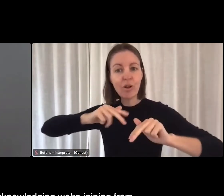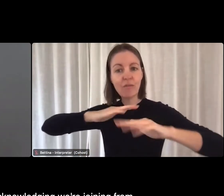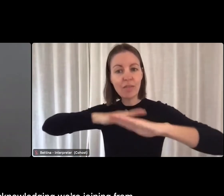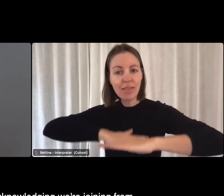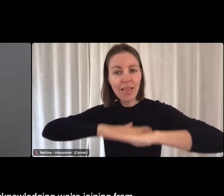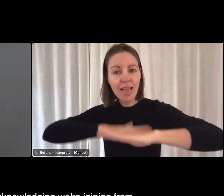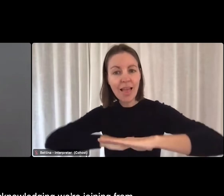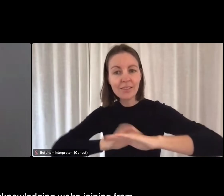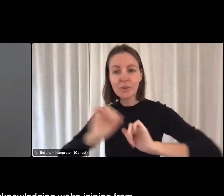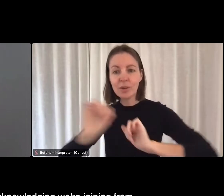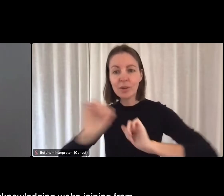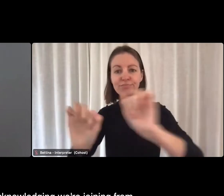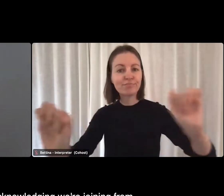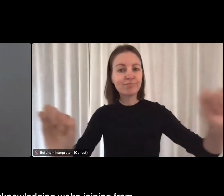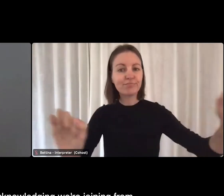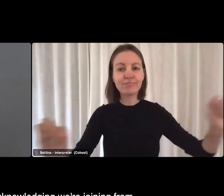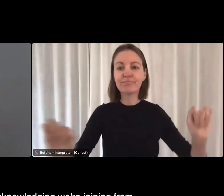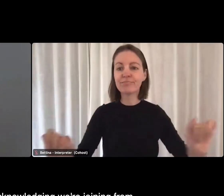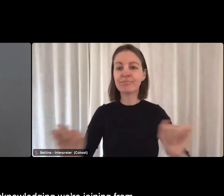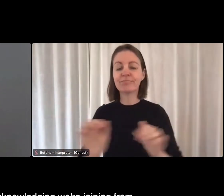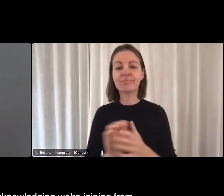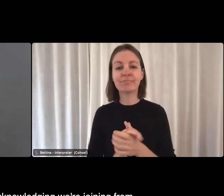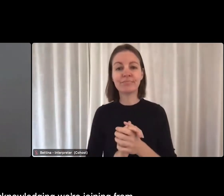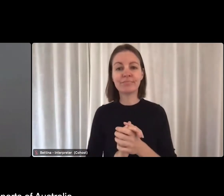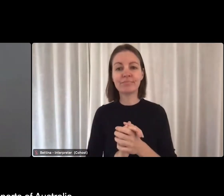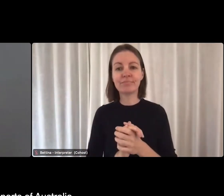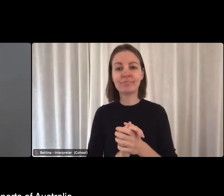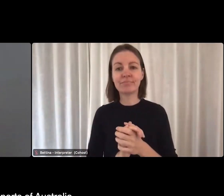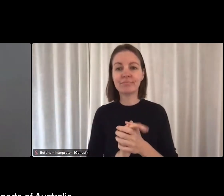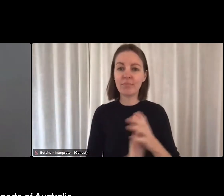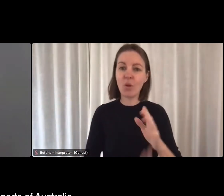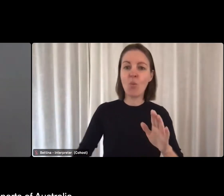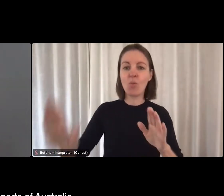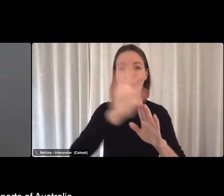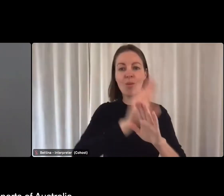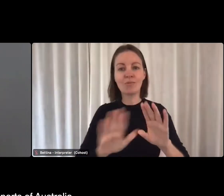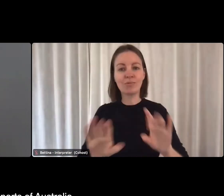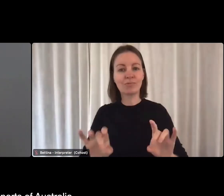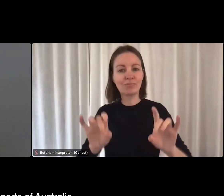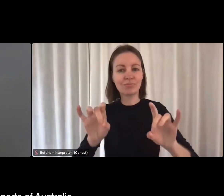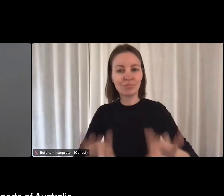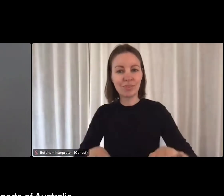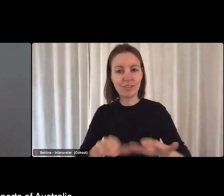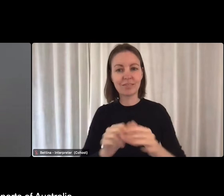from. Acknowledging where we're joining from all parts of Australia.